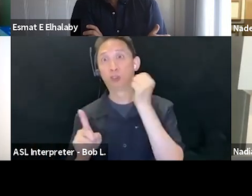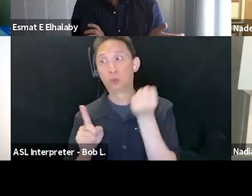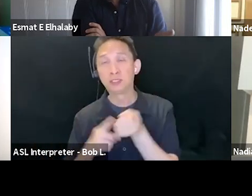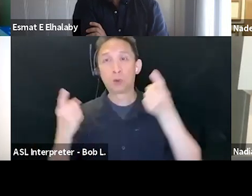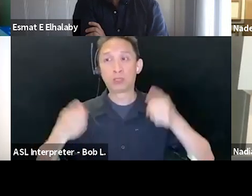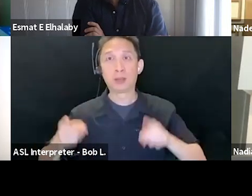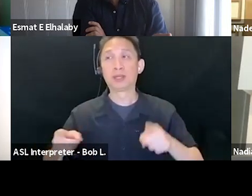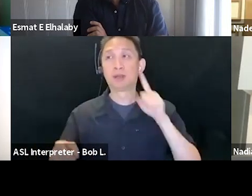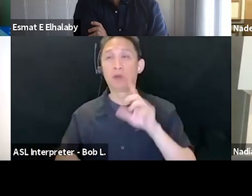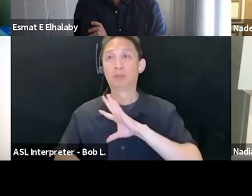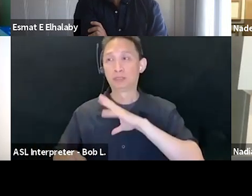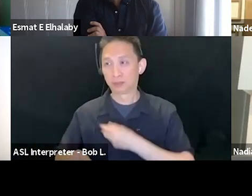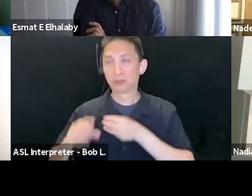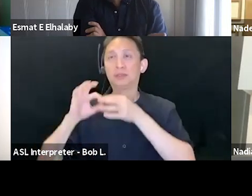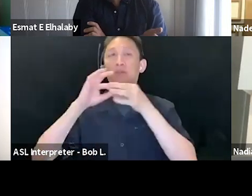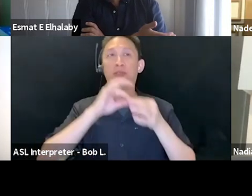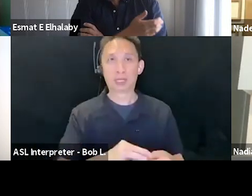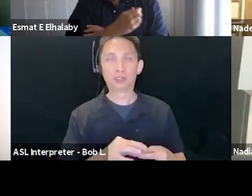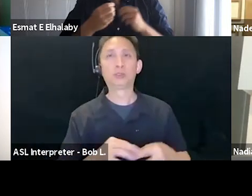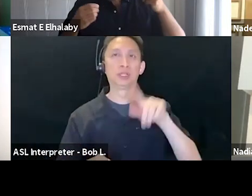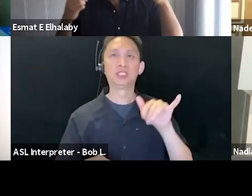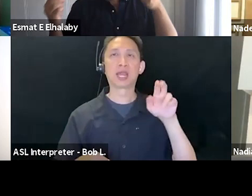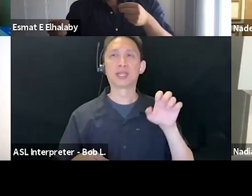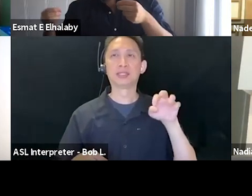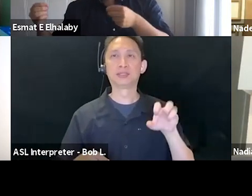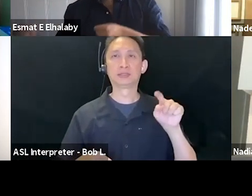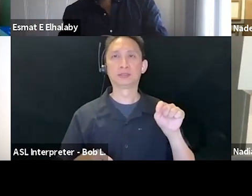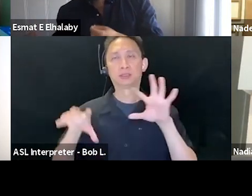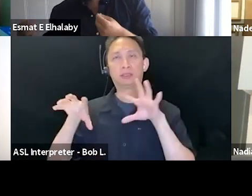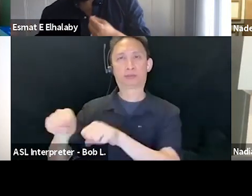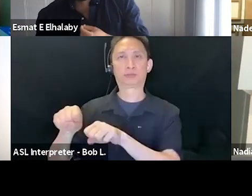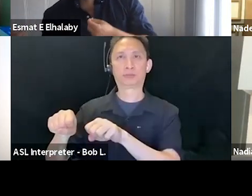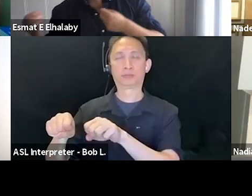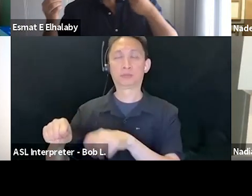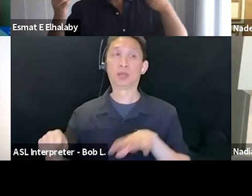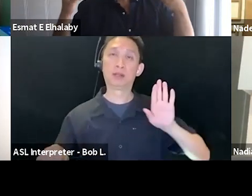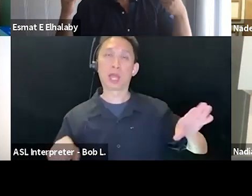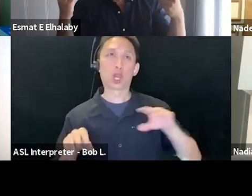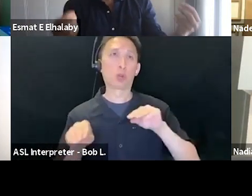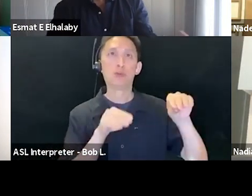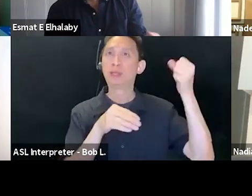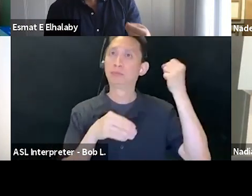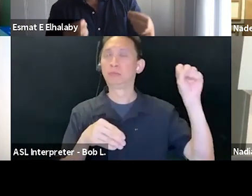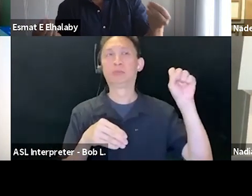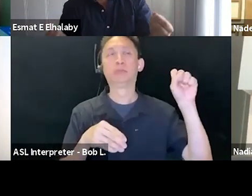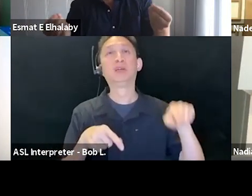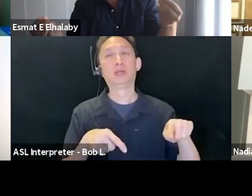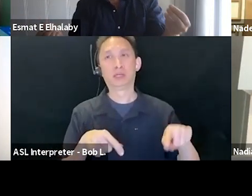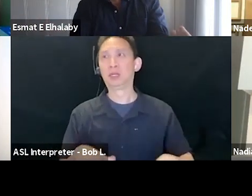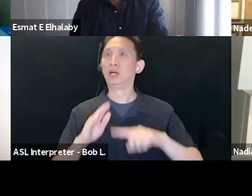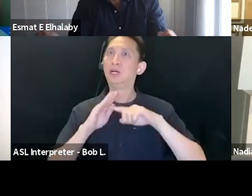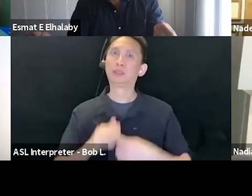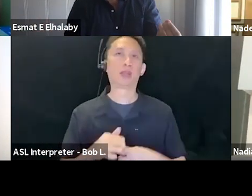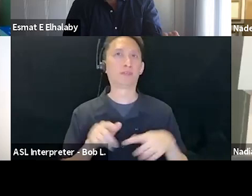Palestinian on freedom and Zionist colonization. We have to understand the Zionist movement as drawn from precisely the same wells of